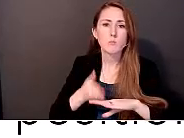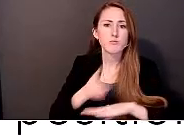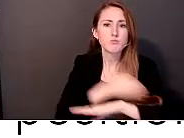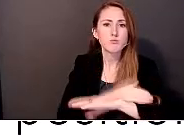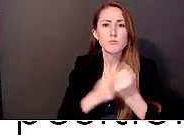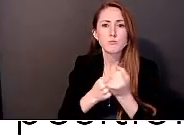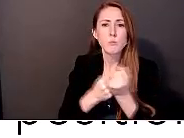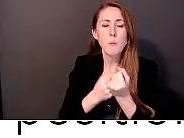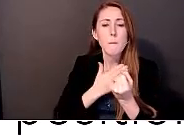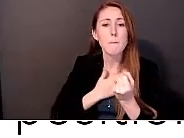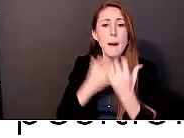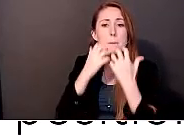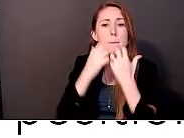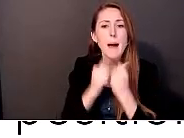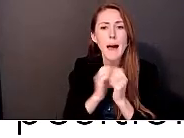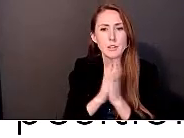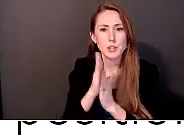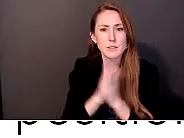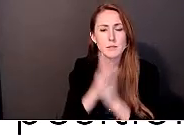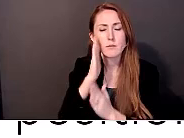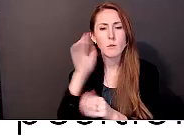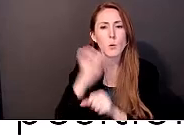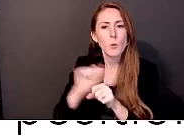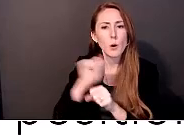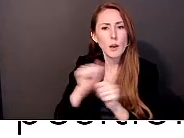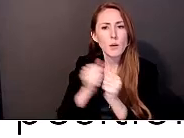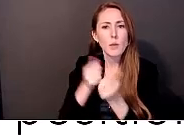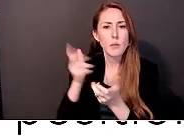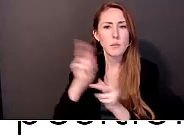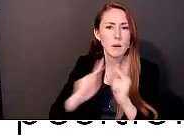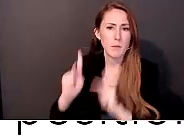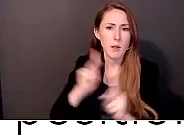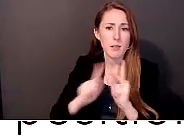voices. And I'm so happy to be here today. Thank you so much.